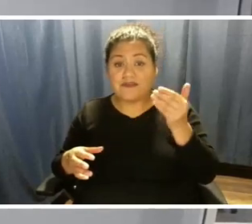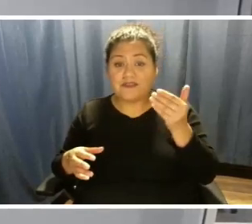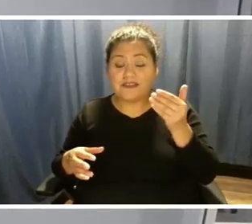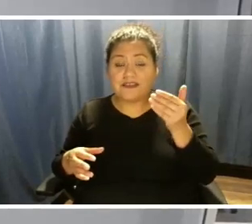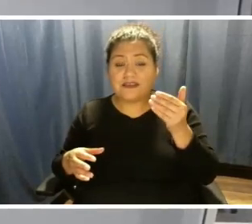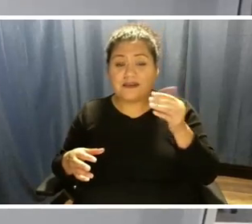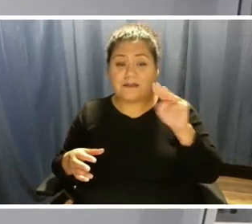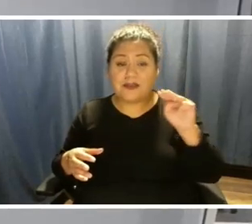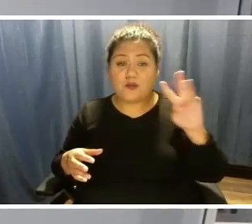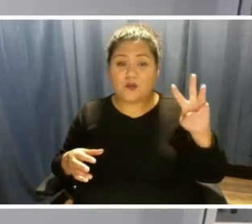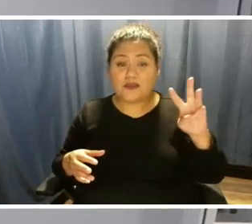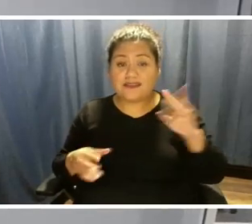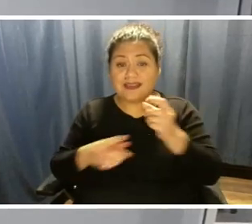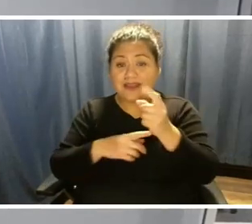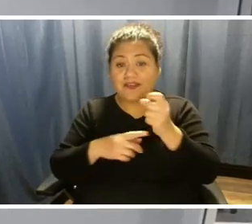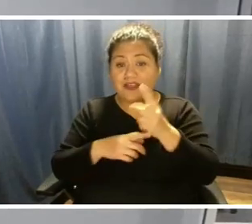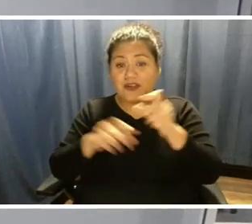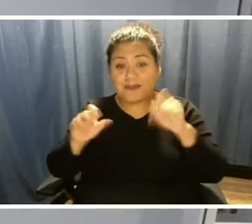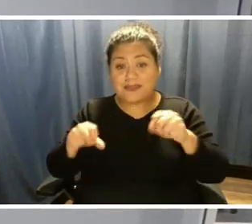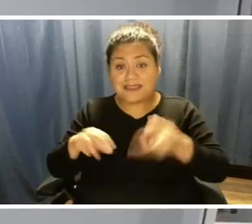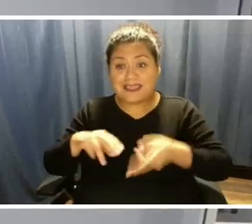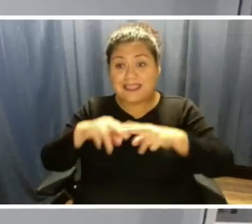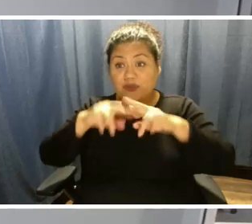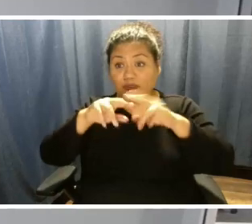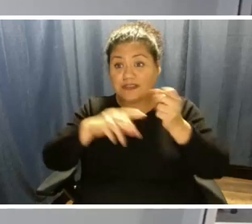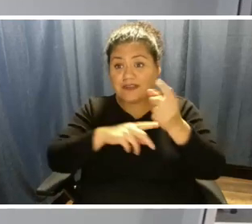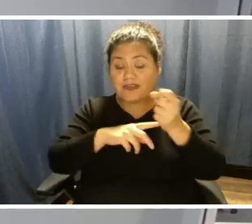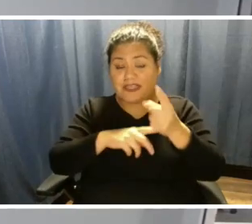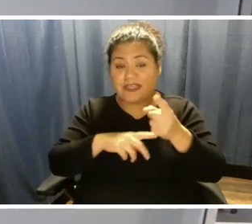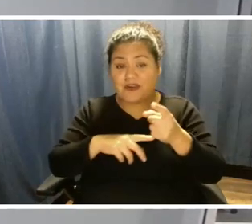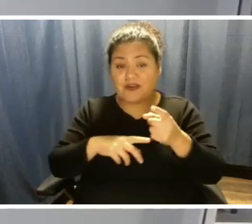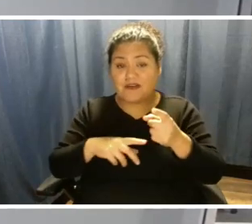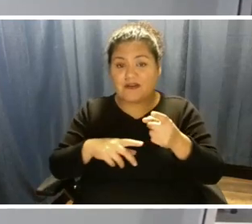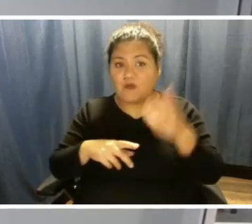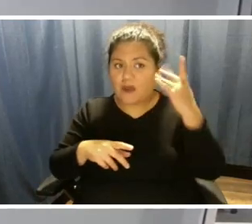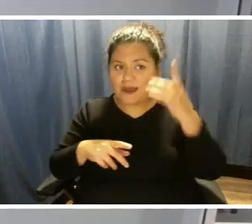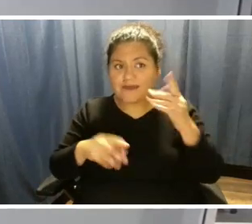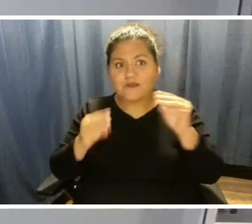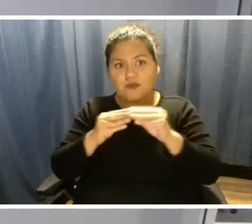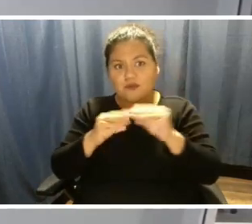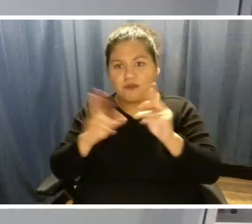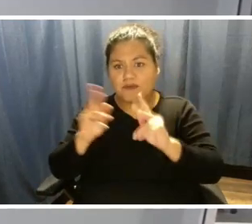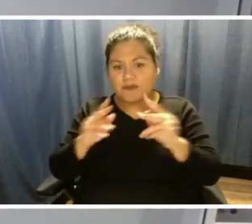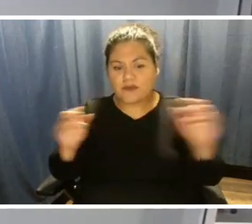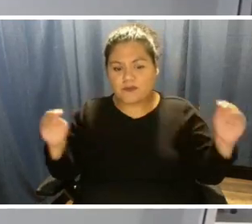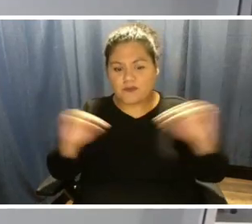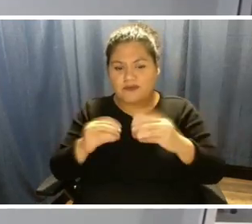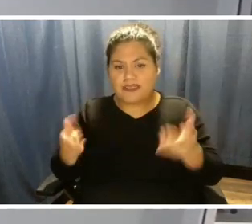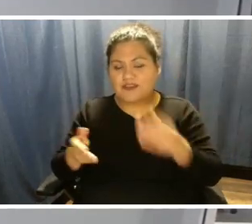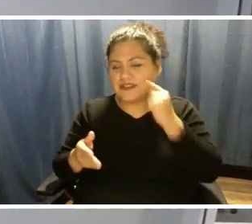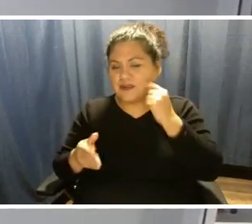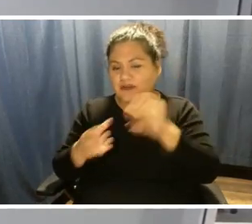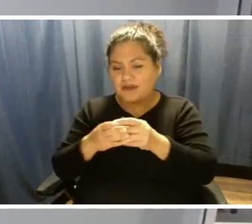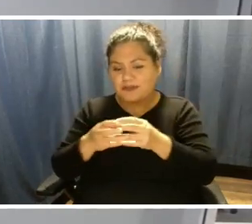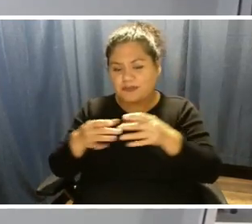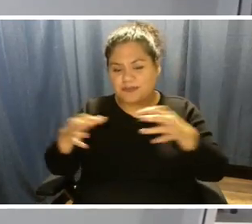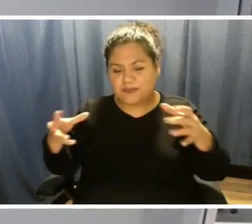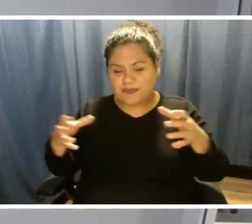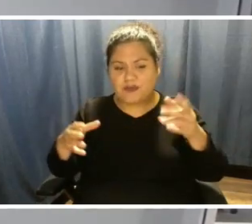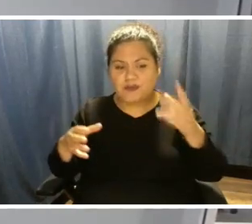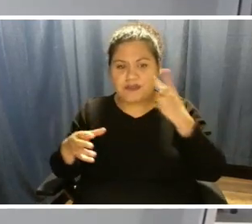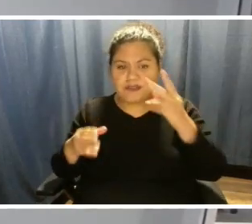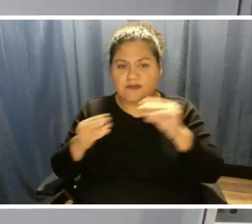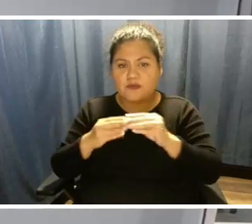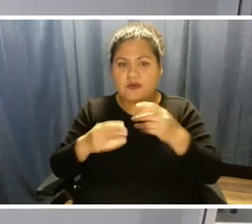of capacity increase as more and more people move to our city. of course, we're seeing more electrical vehicle use.